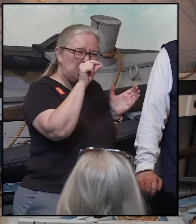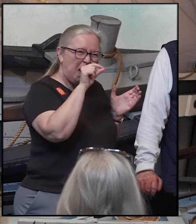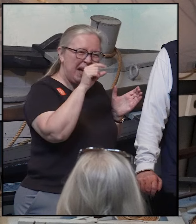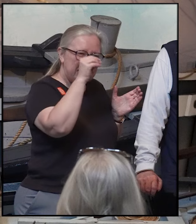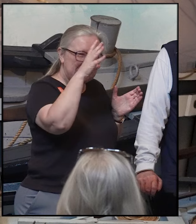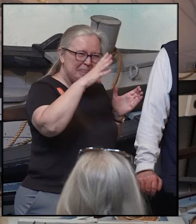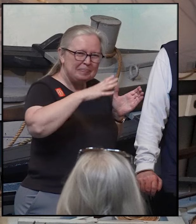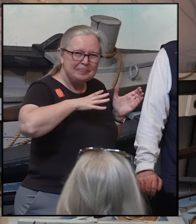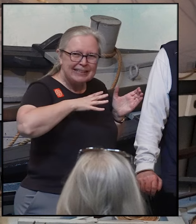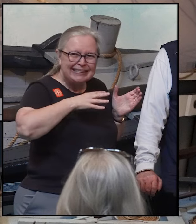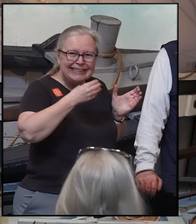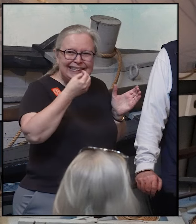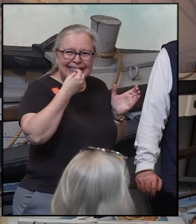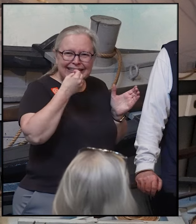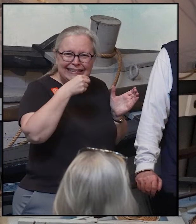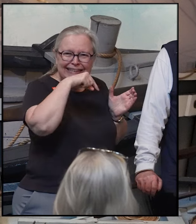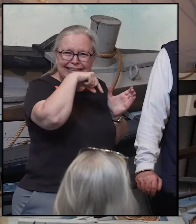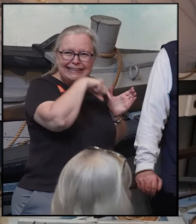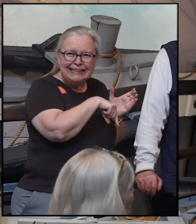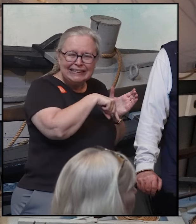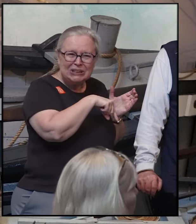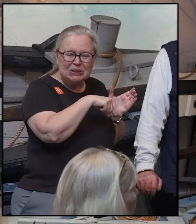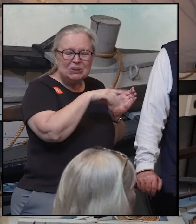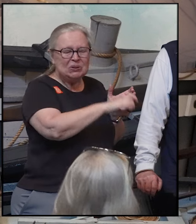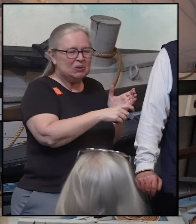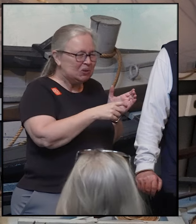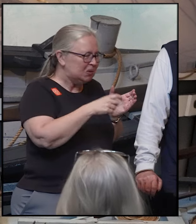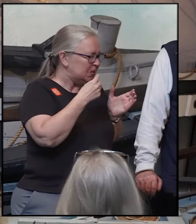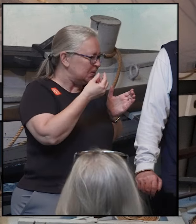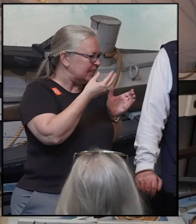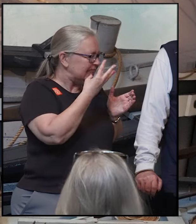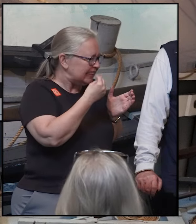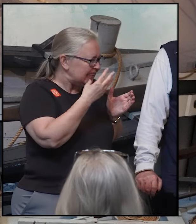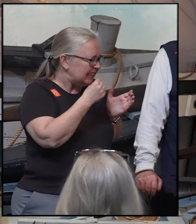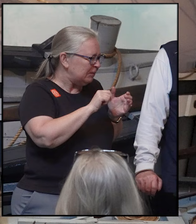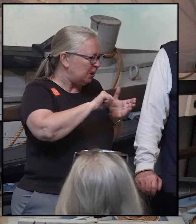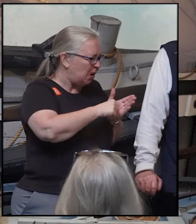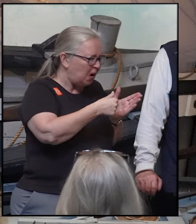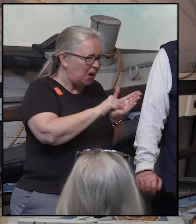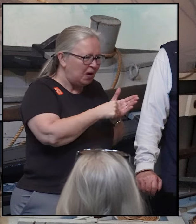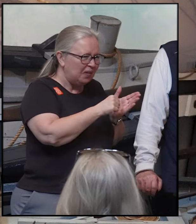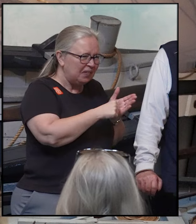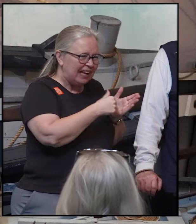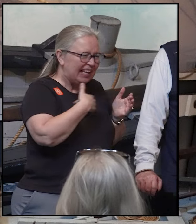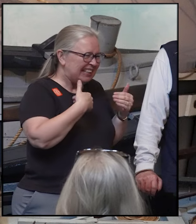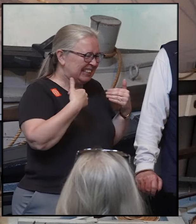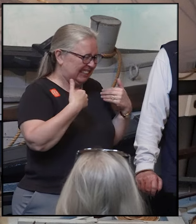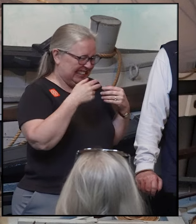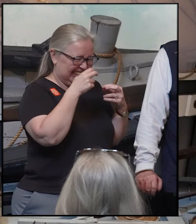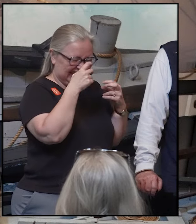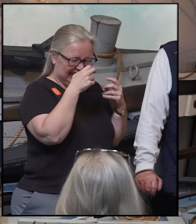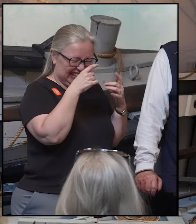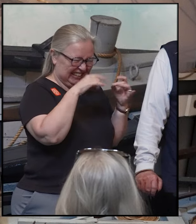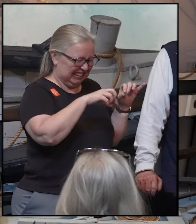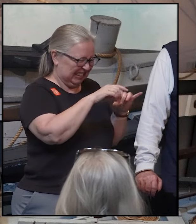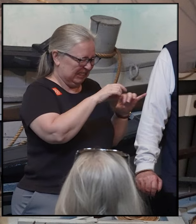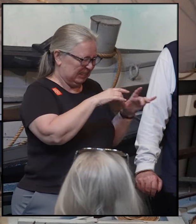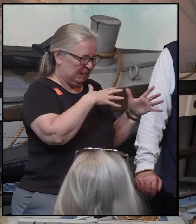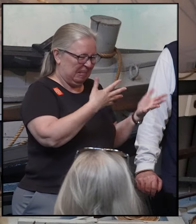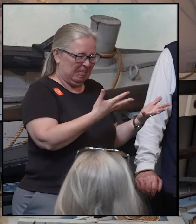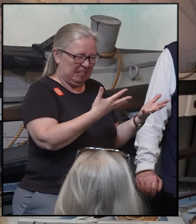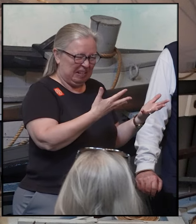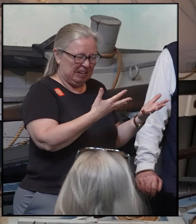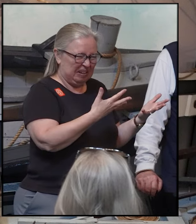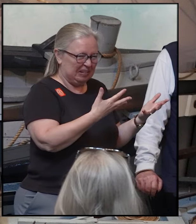eat down there, sleep down there, do their carving down there. There are animals, there are insects, there are bugs.